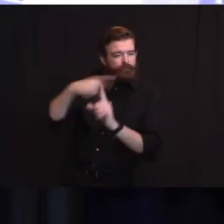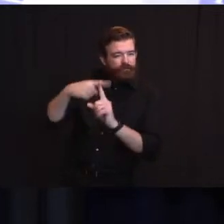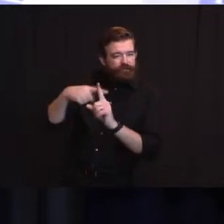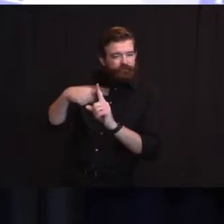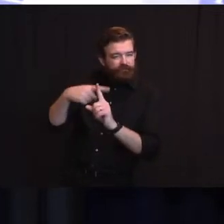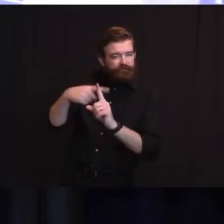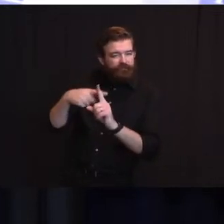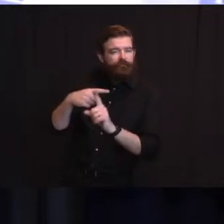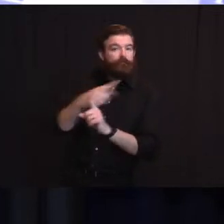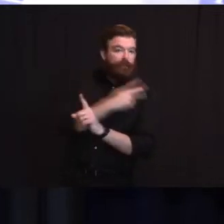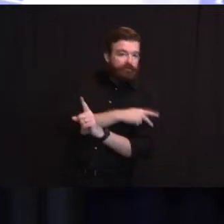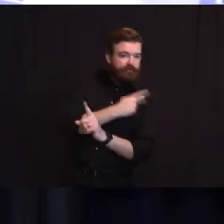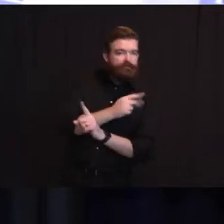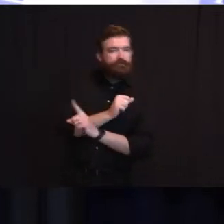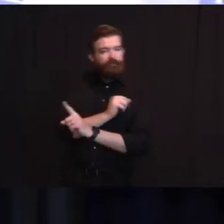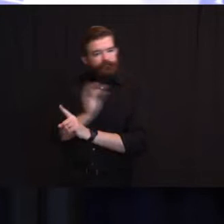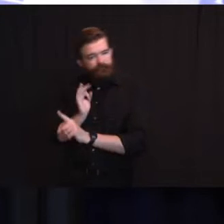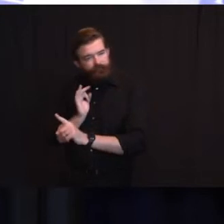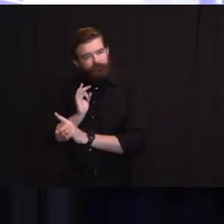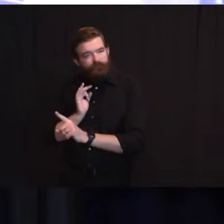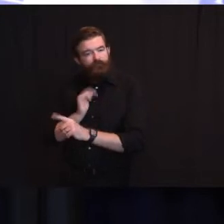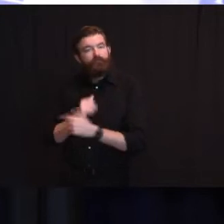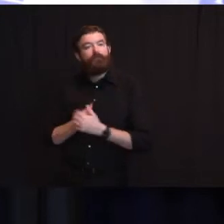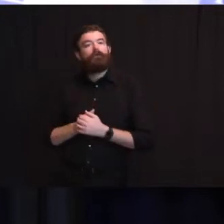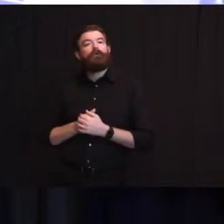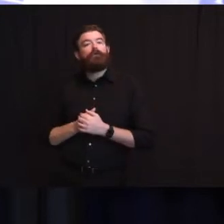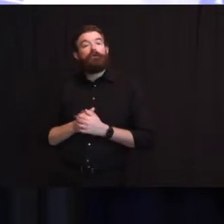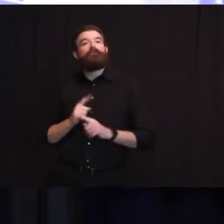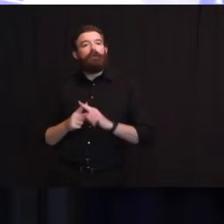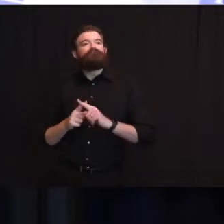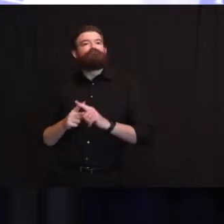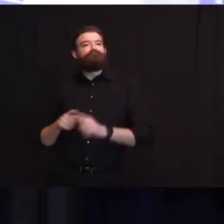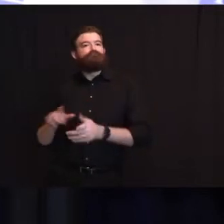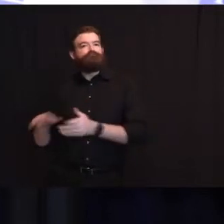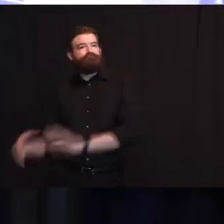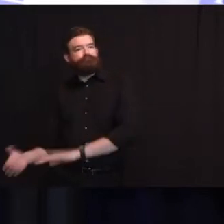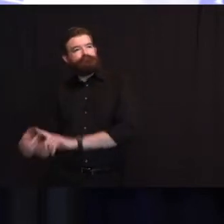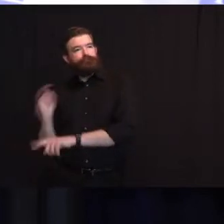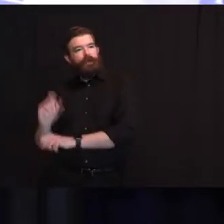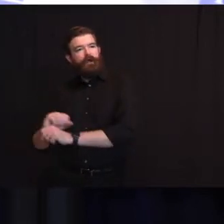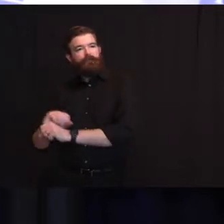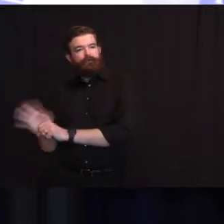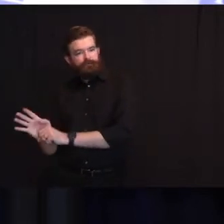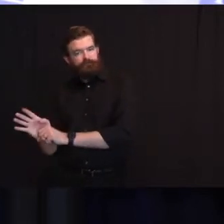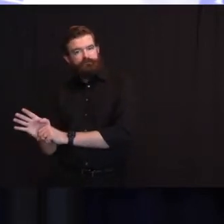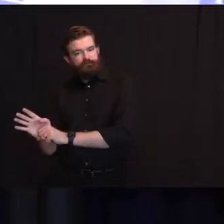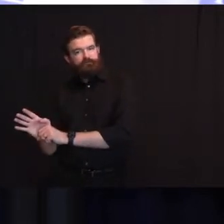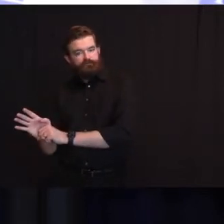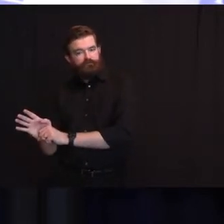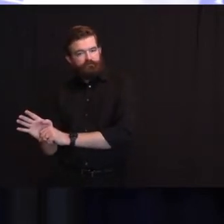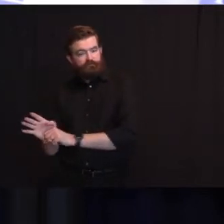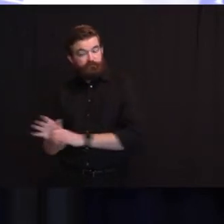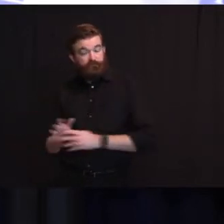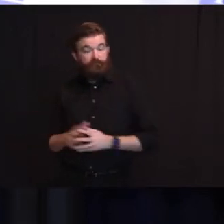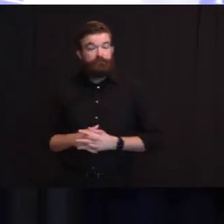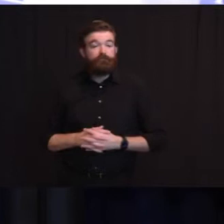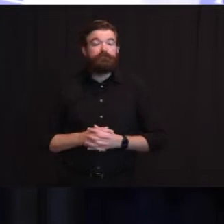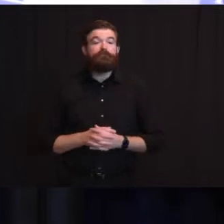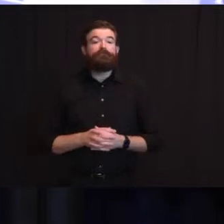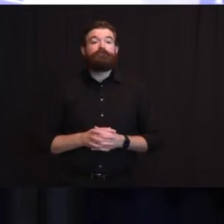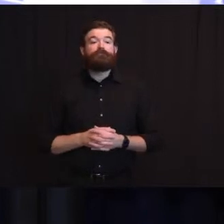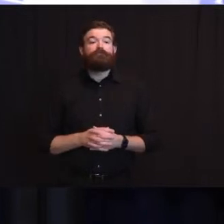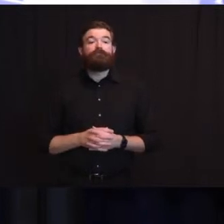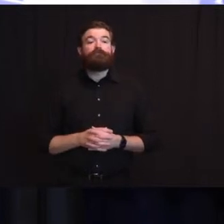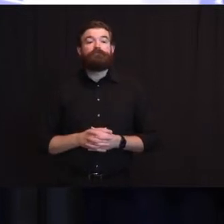COVID-confirmed deaths and one COVID-confirmed pending.